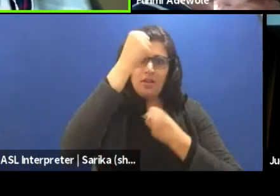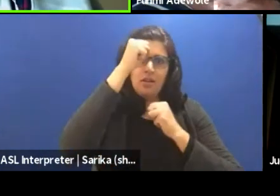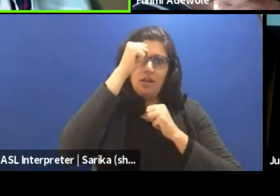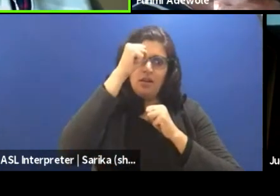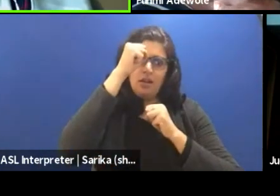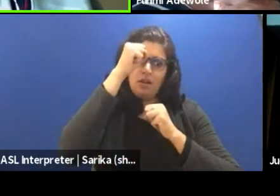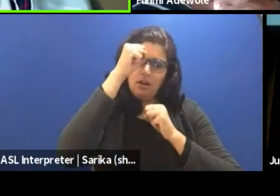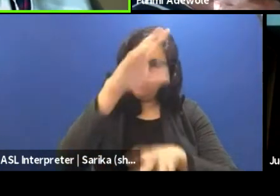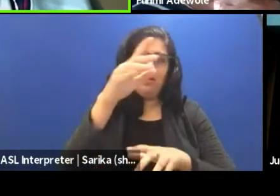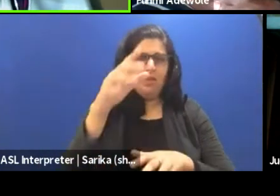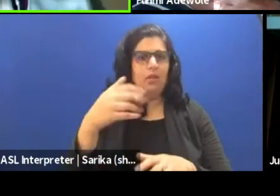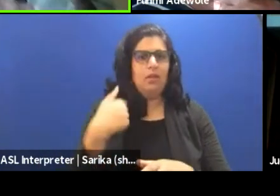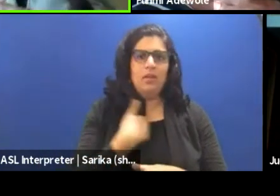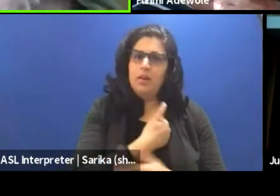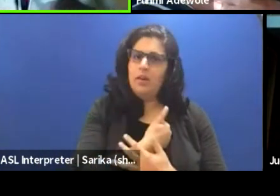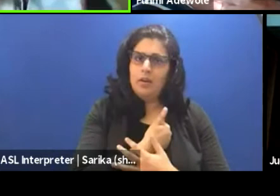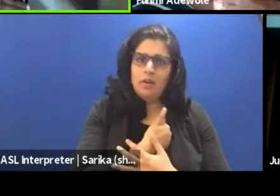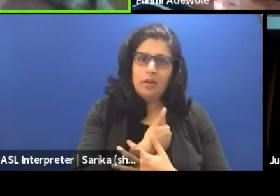that has to happen